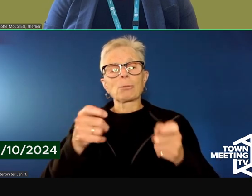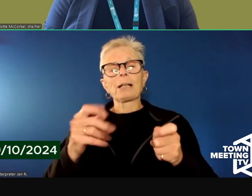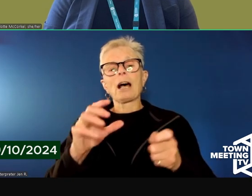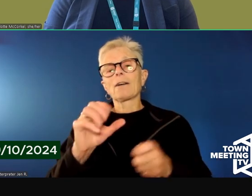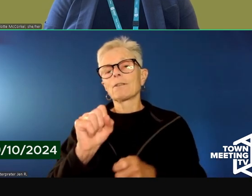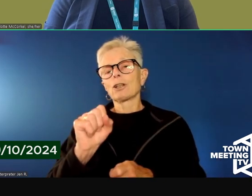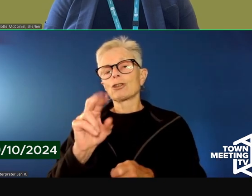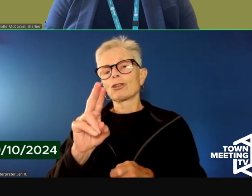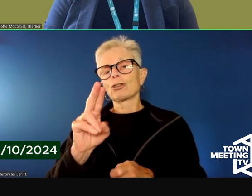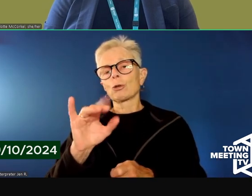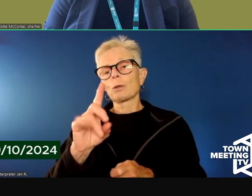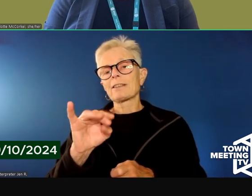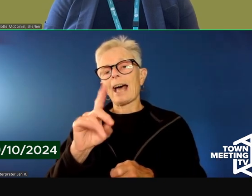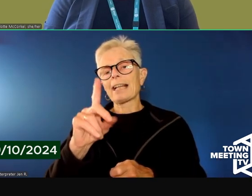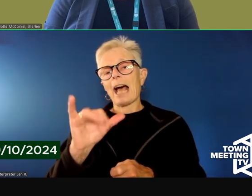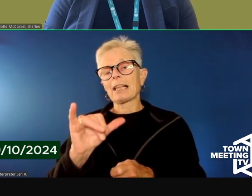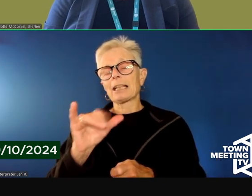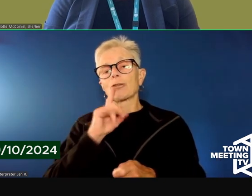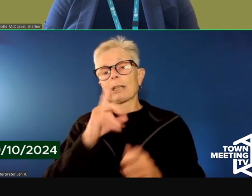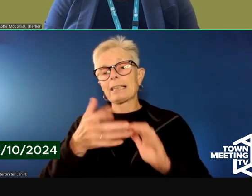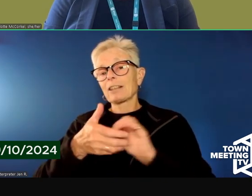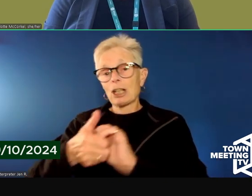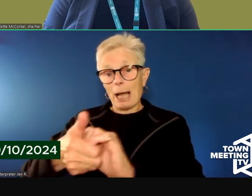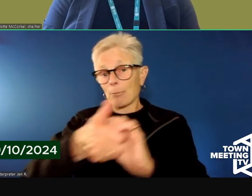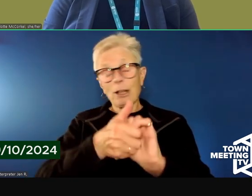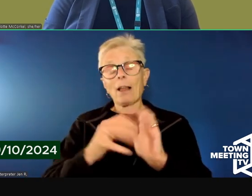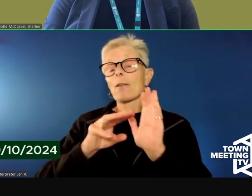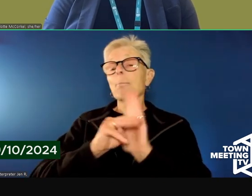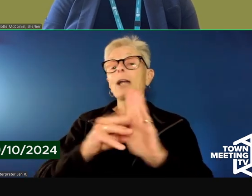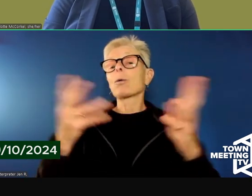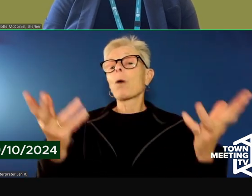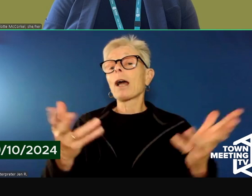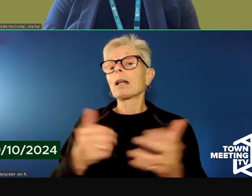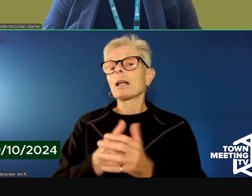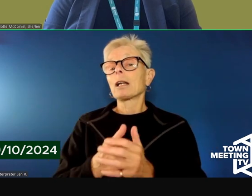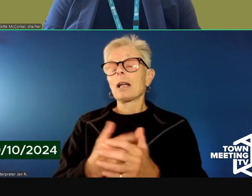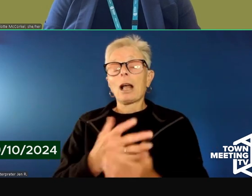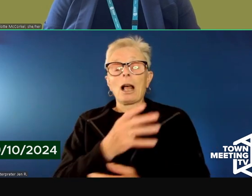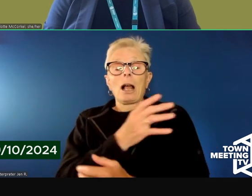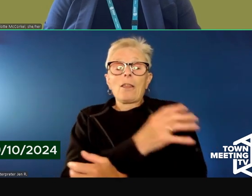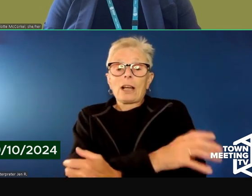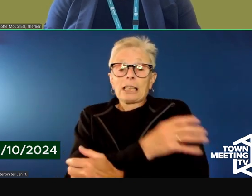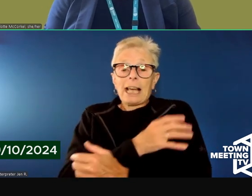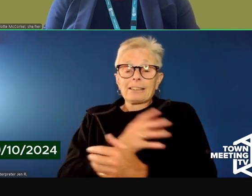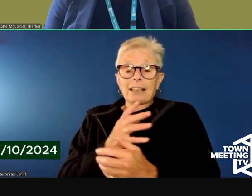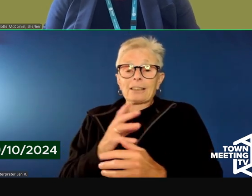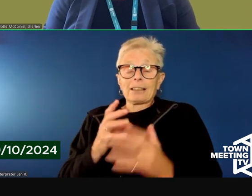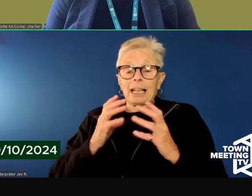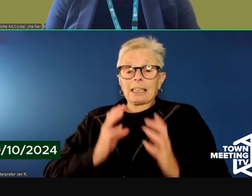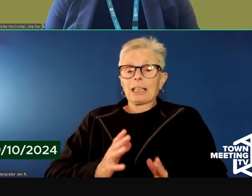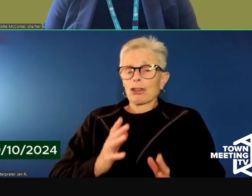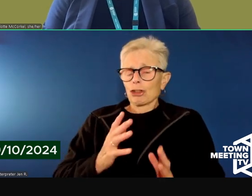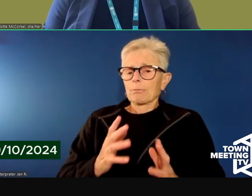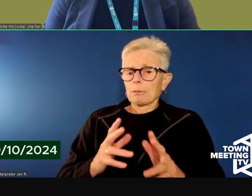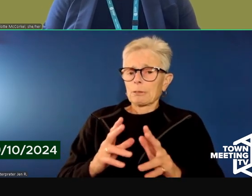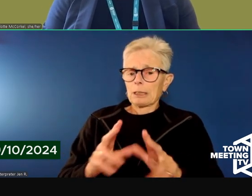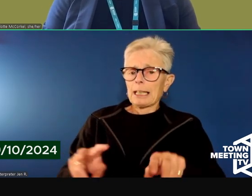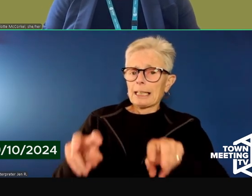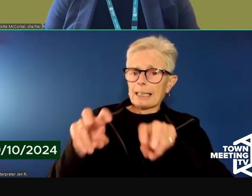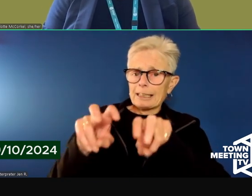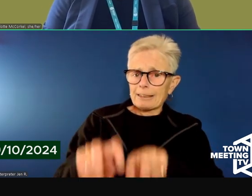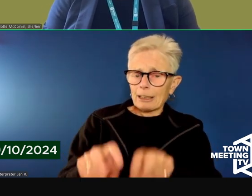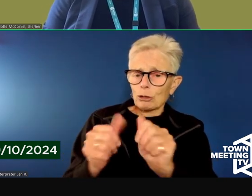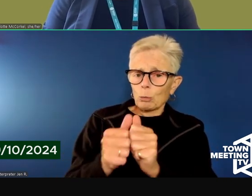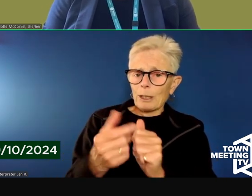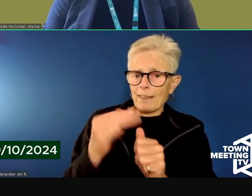assessment tool because it's collaborative. The model is that the crisis clinician literally sits next to shoulder to shoulder with a guest,